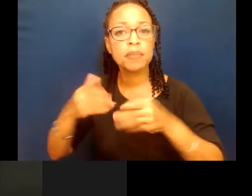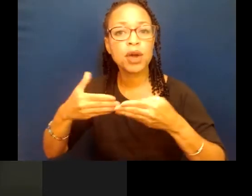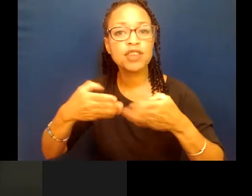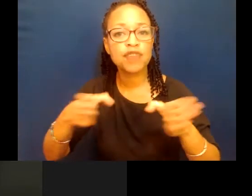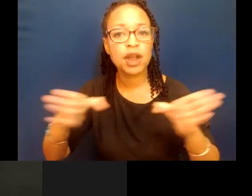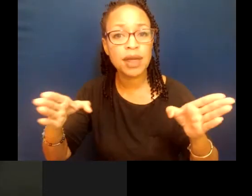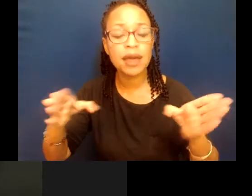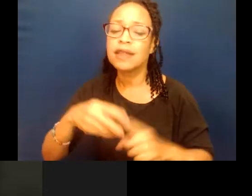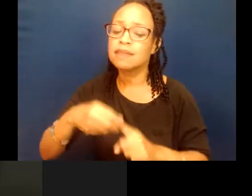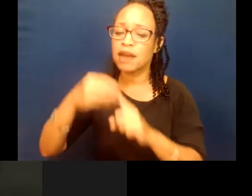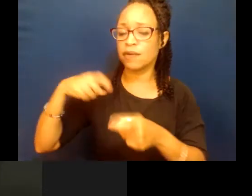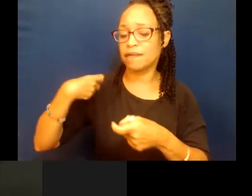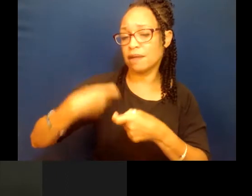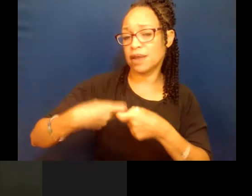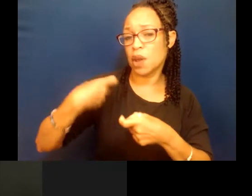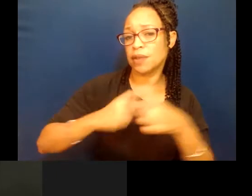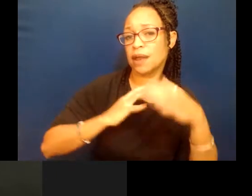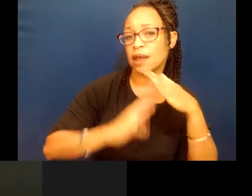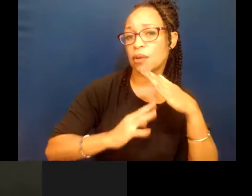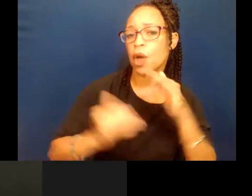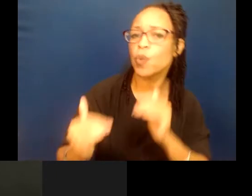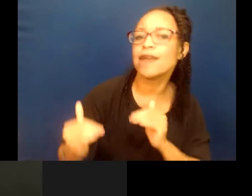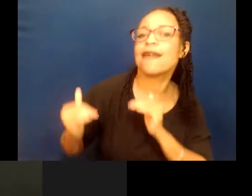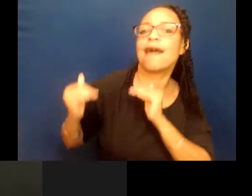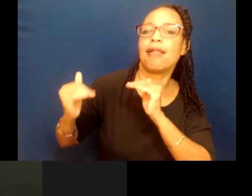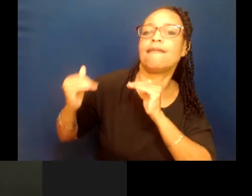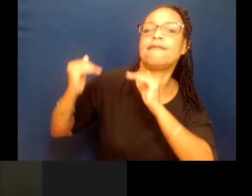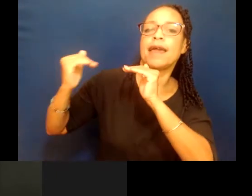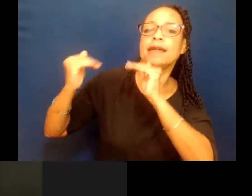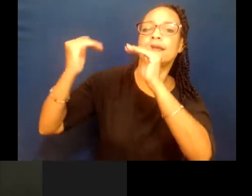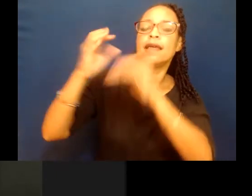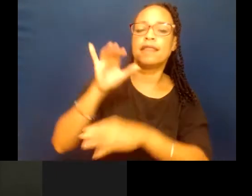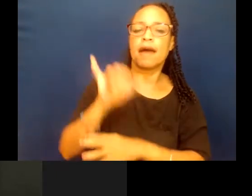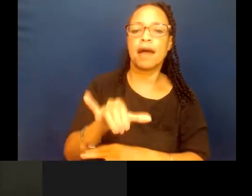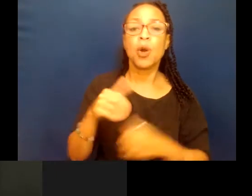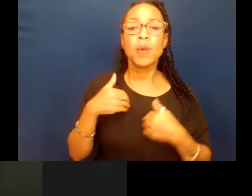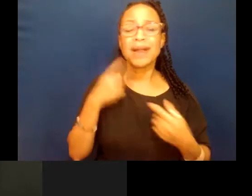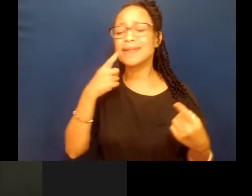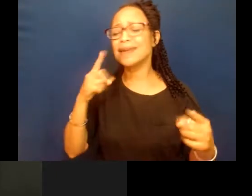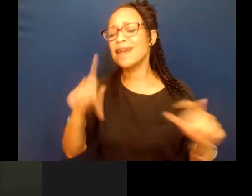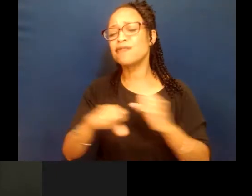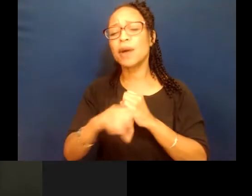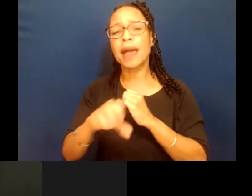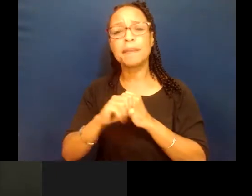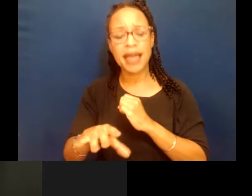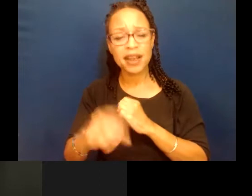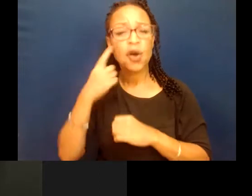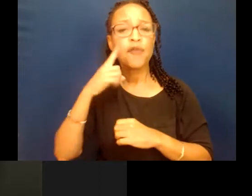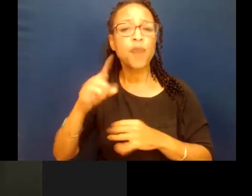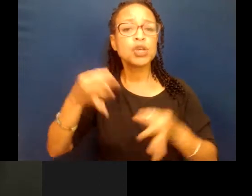for Latinos and immigrants, we continue to elevate that. We just got off a very successful campaign with justice for janitors.